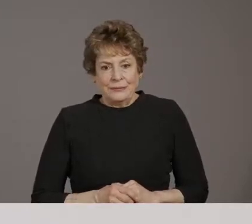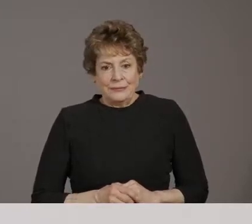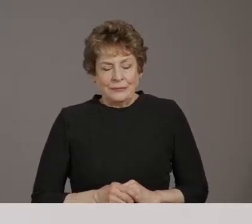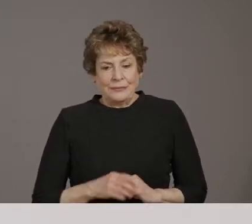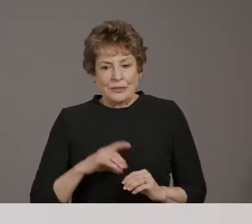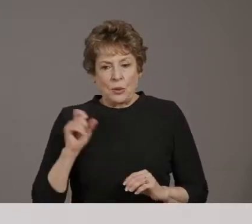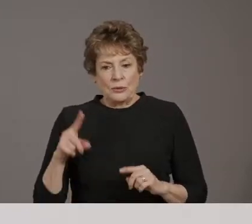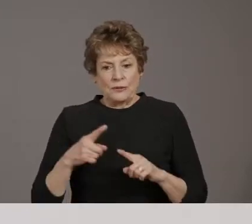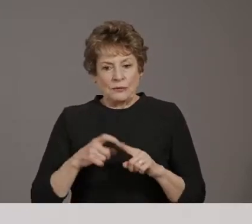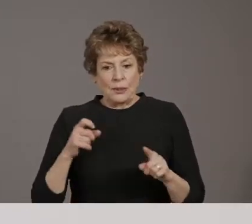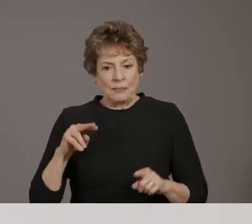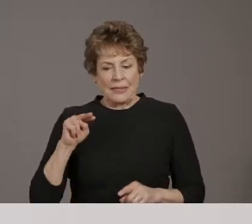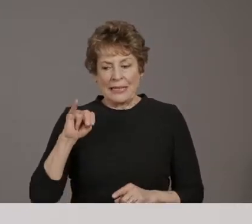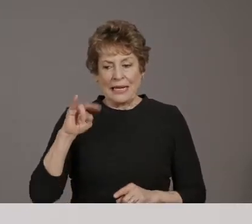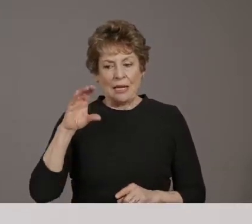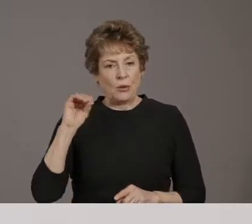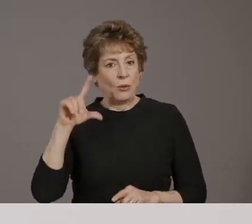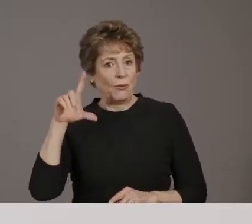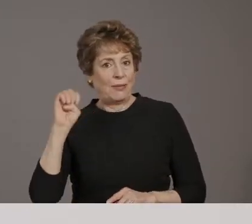Hi, Nicole.